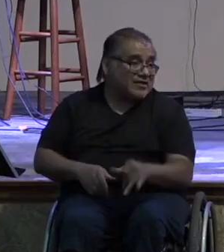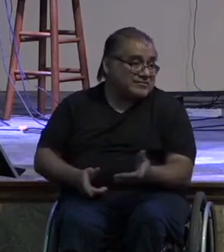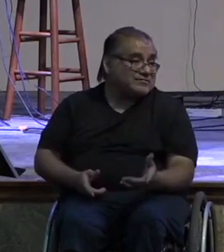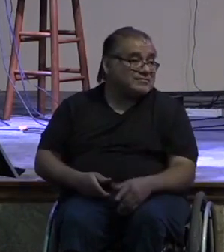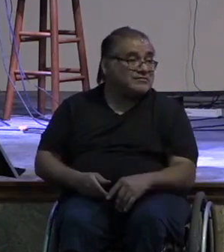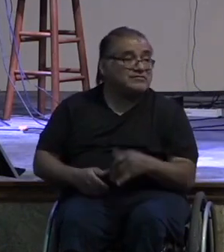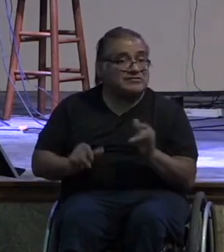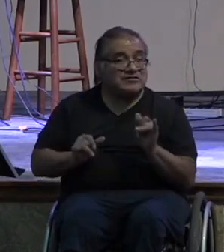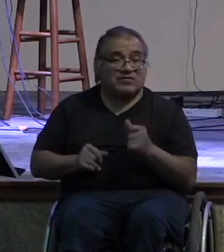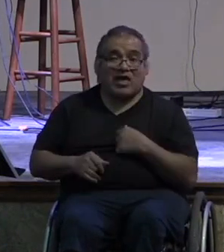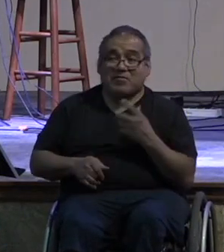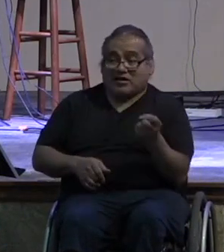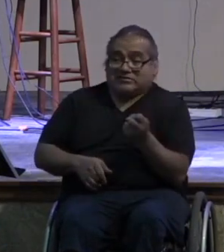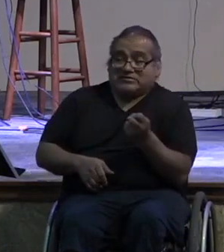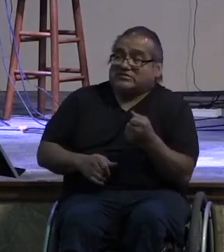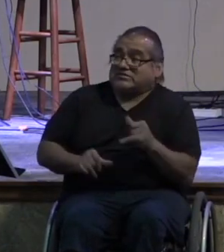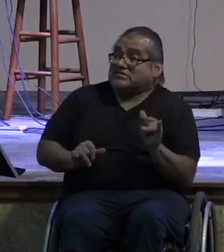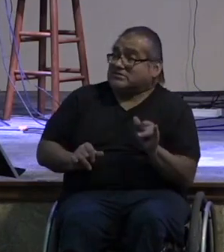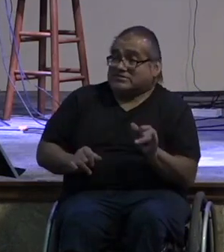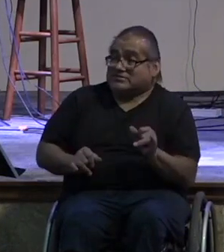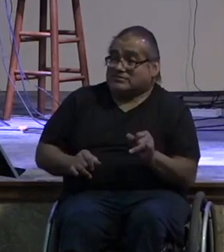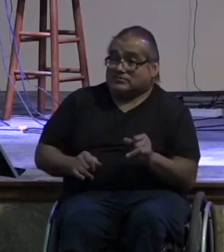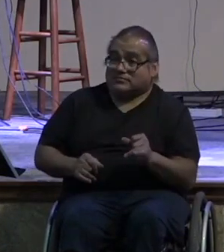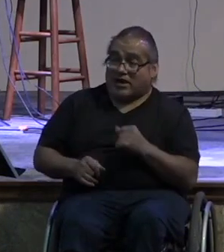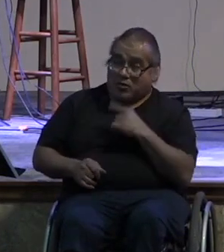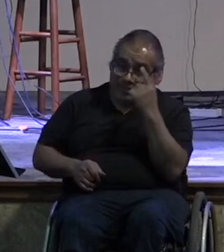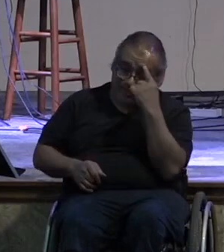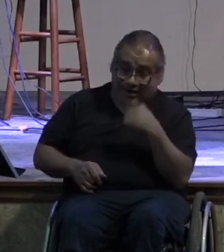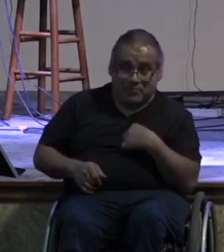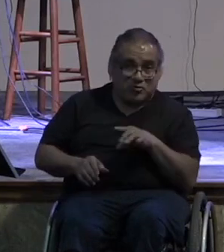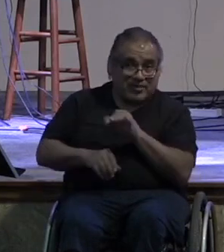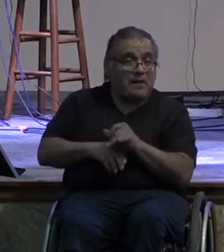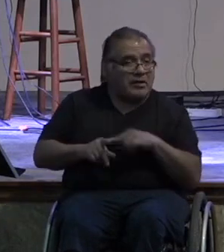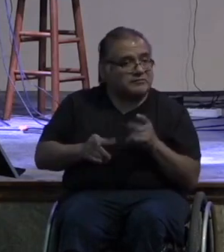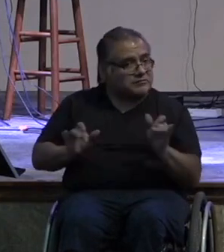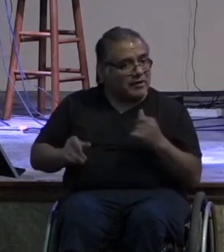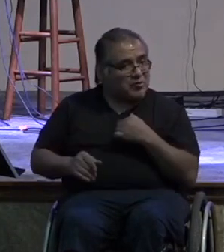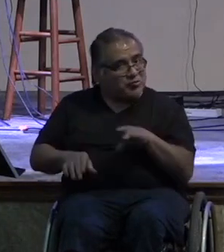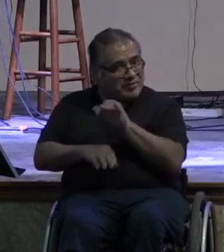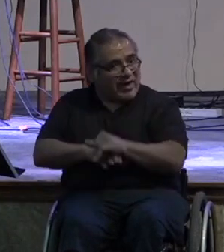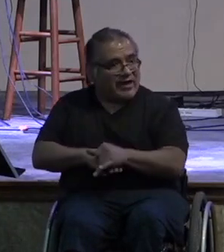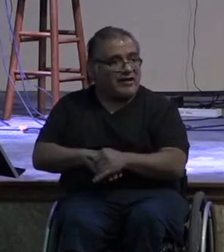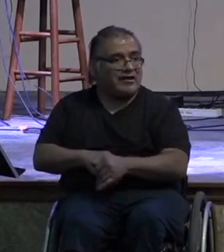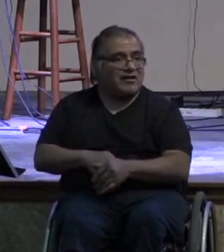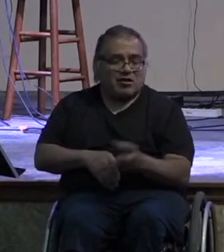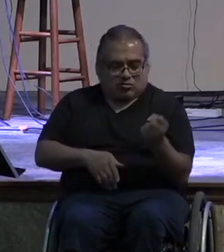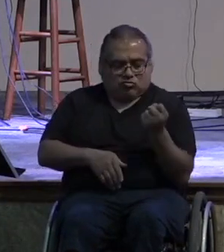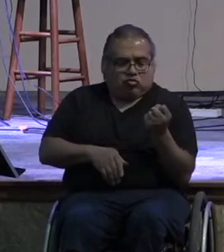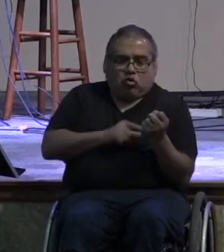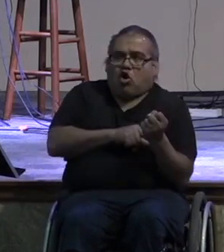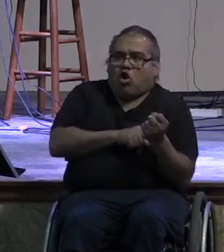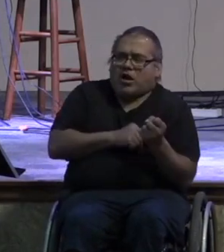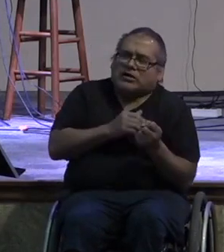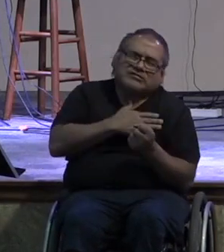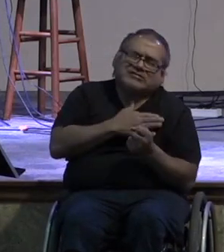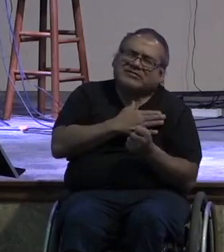even when i don't think i'm doing it i'm doing it right that's the christian walk god convicts us over and over again and we become more and more like